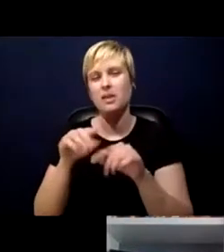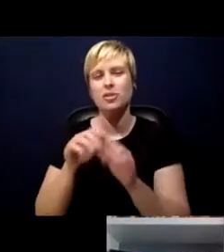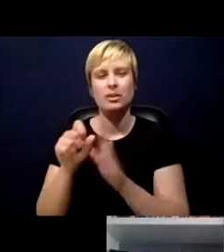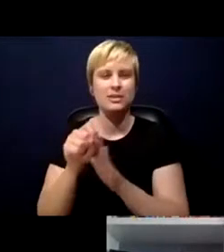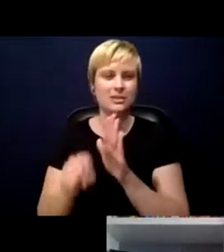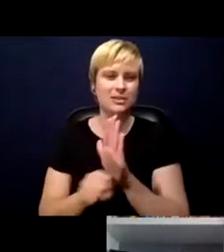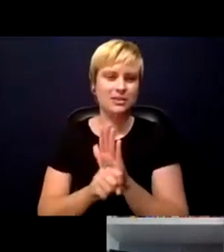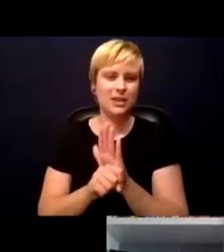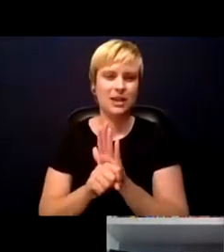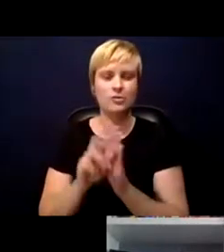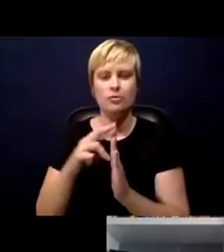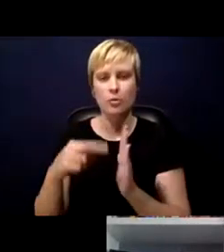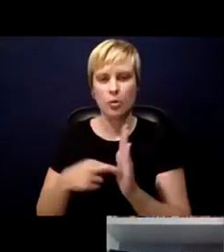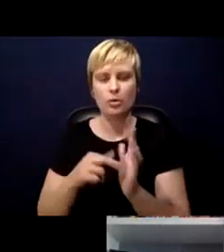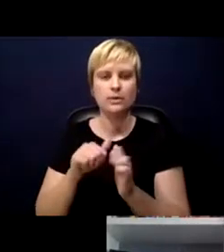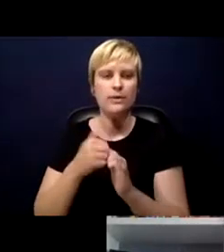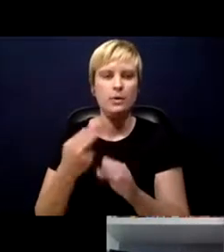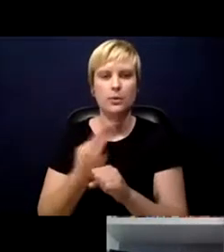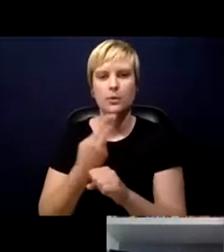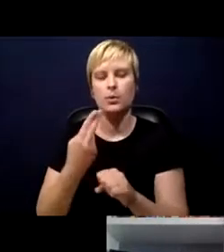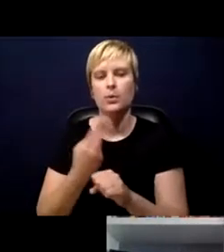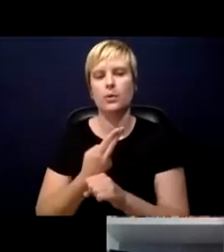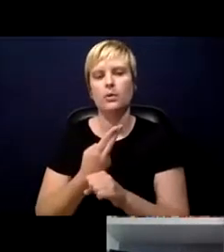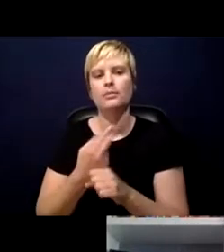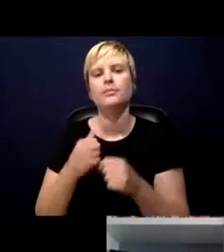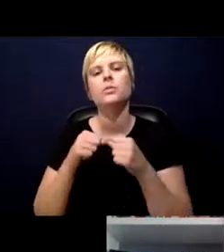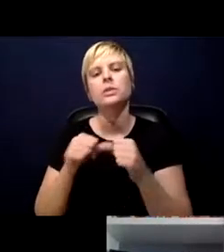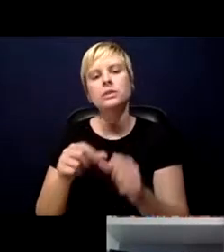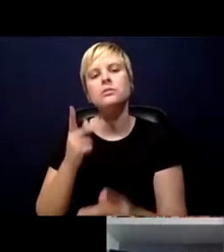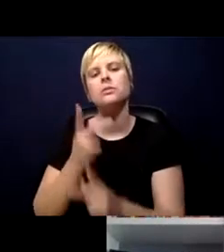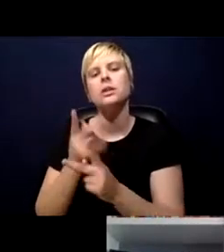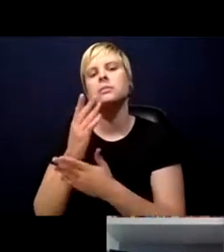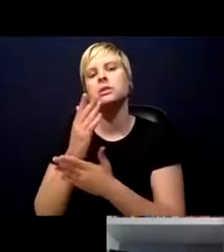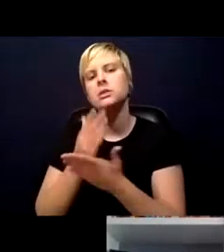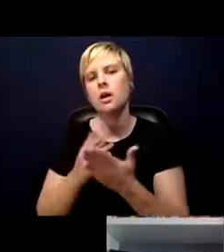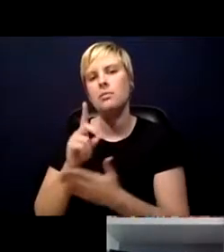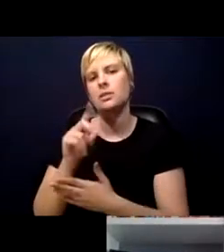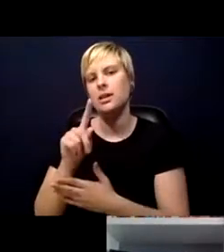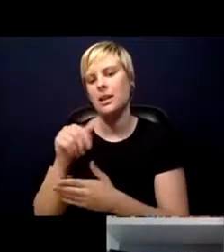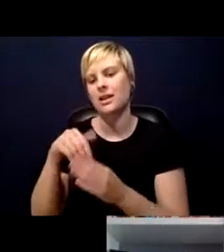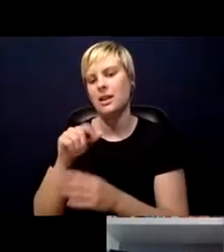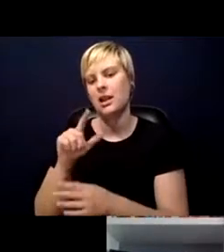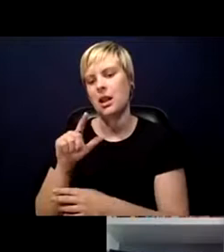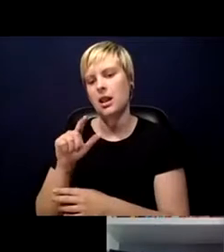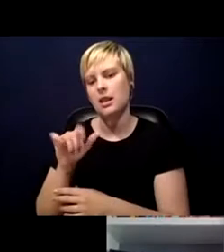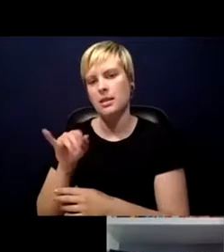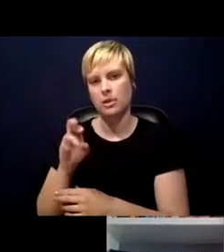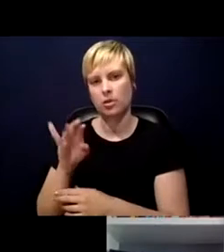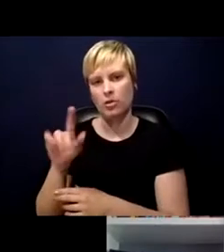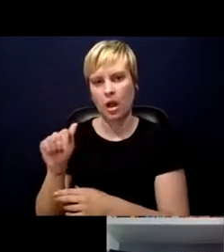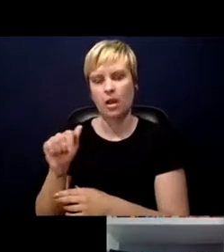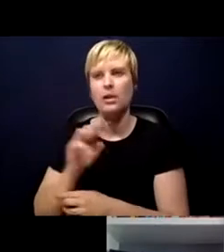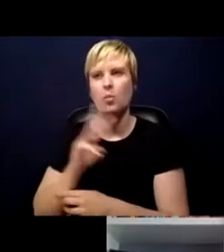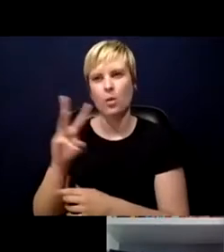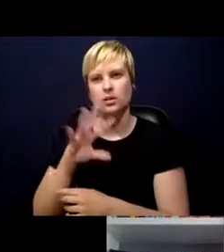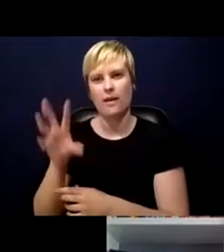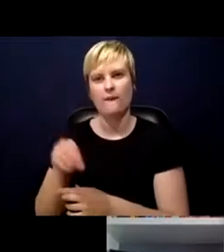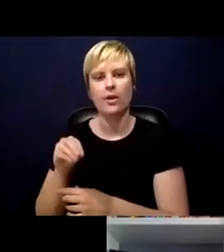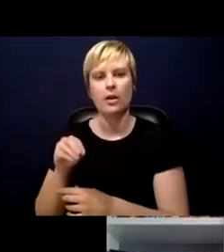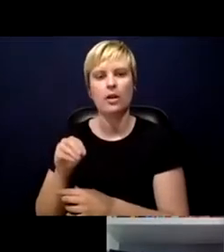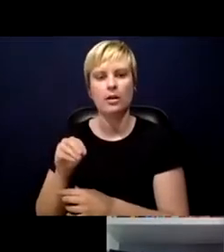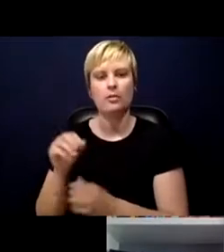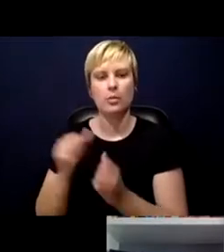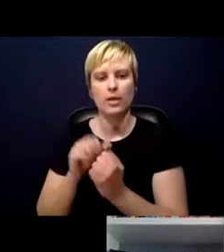it's and how to use it. We still keep some of the data in the in in West Africa that there was Ebola